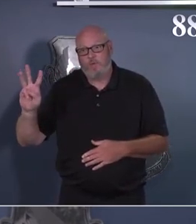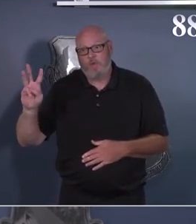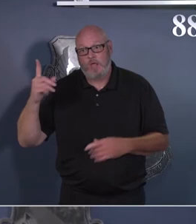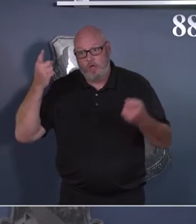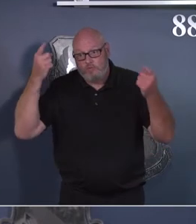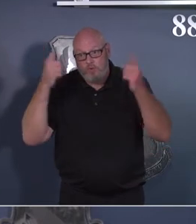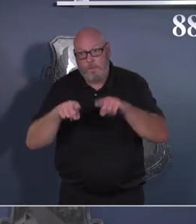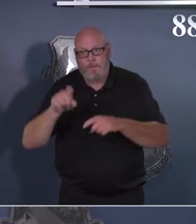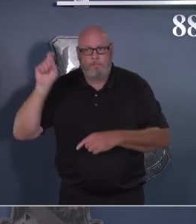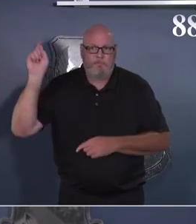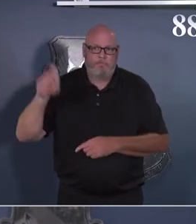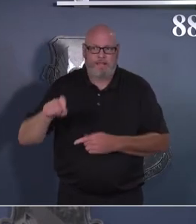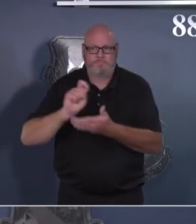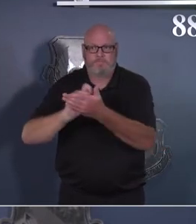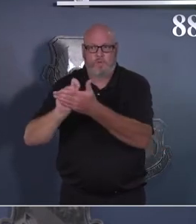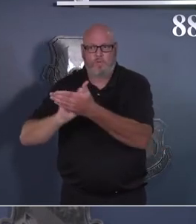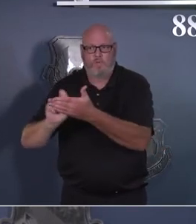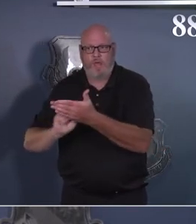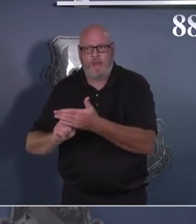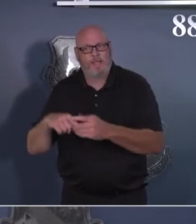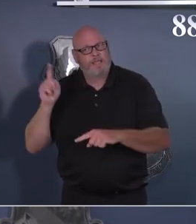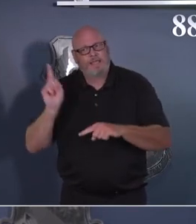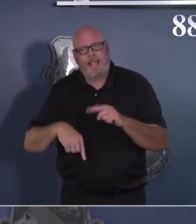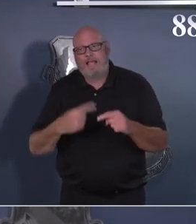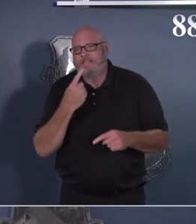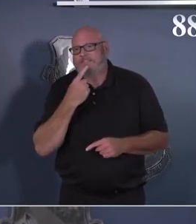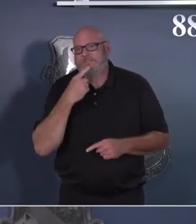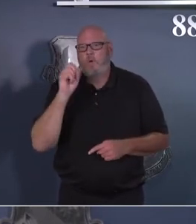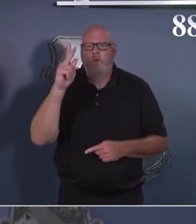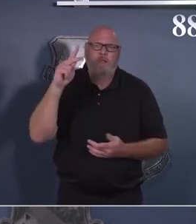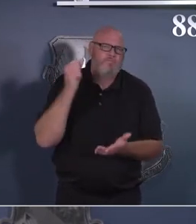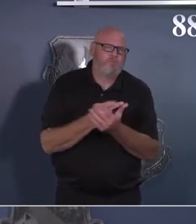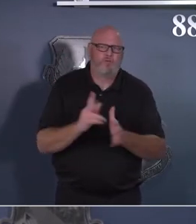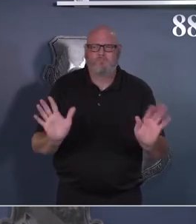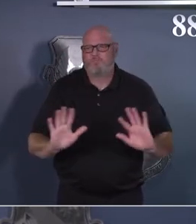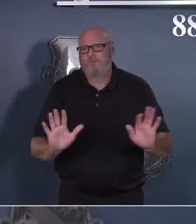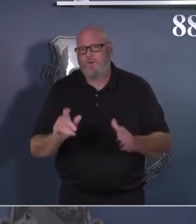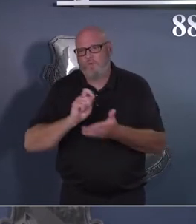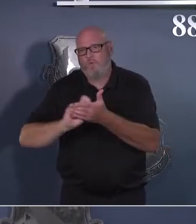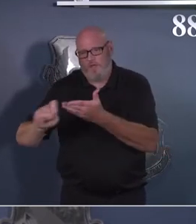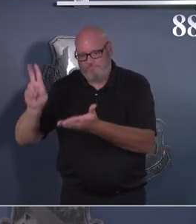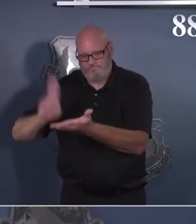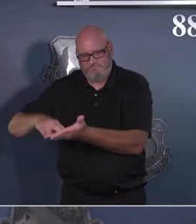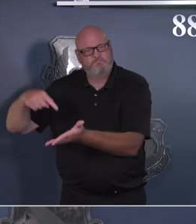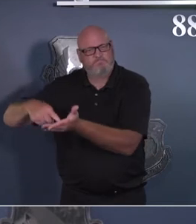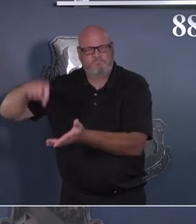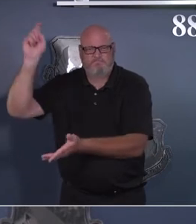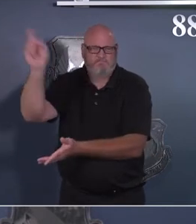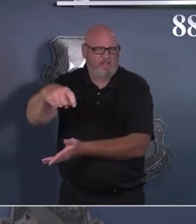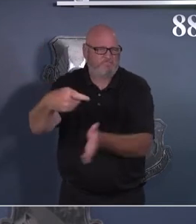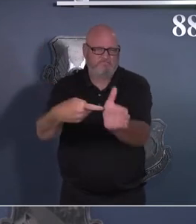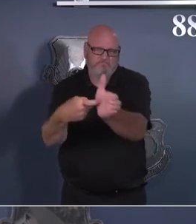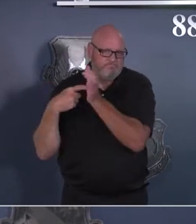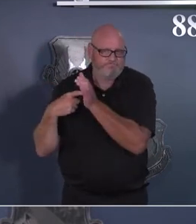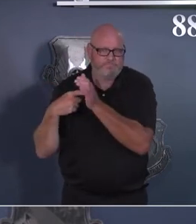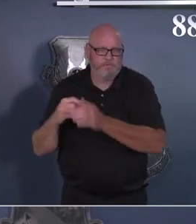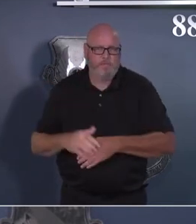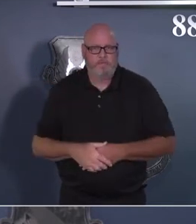understand those requirements for your organization. Now's the time to make sure you've got all of that